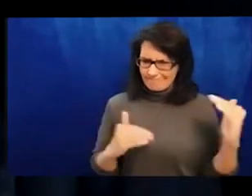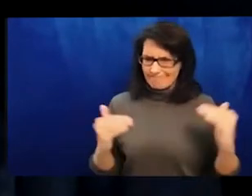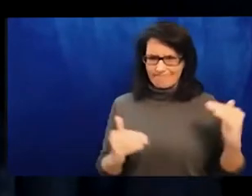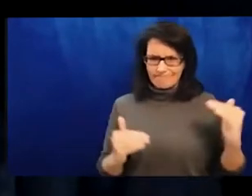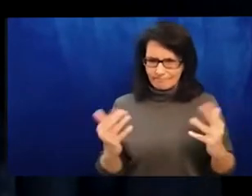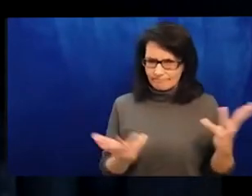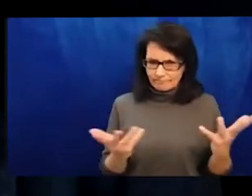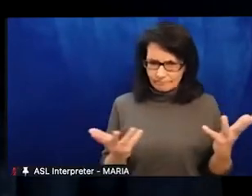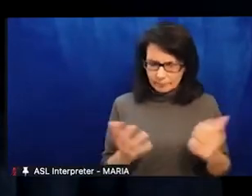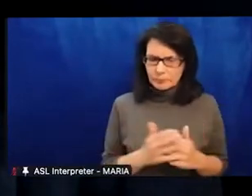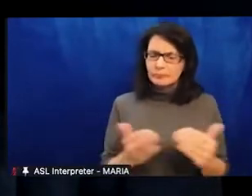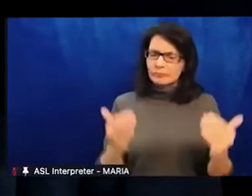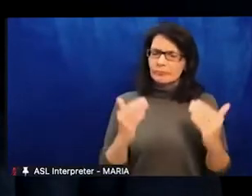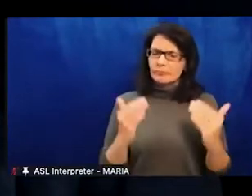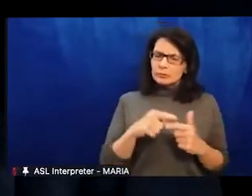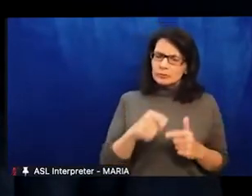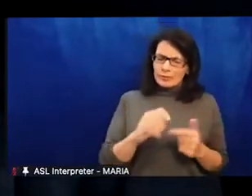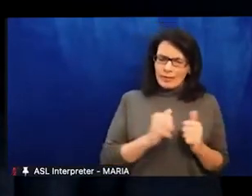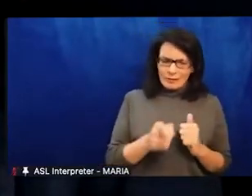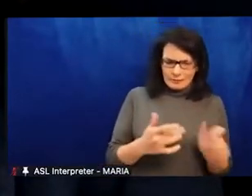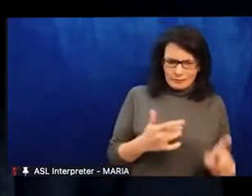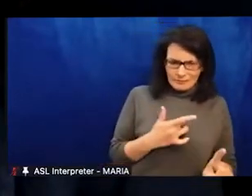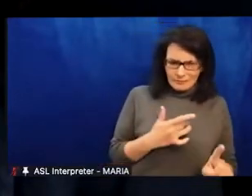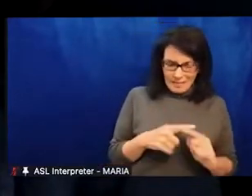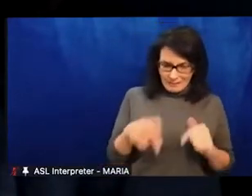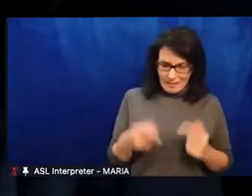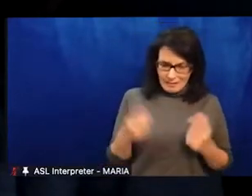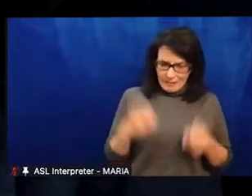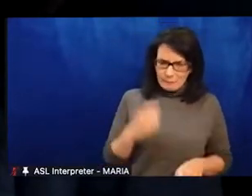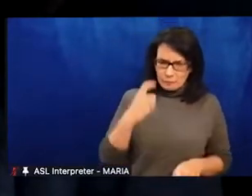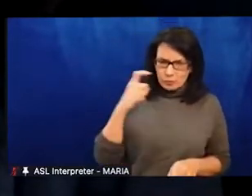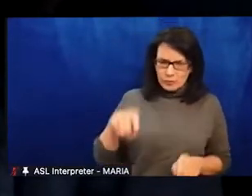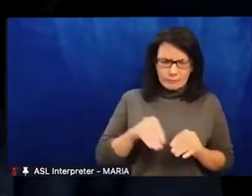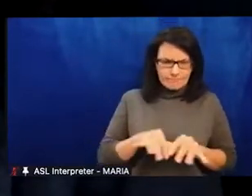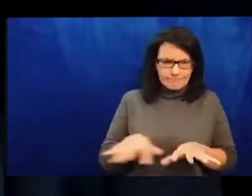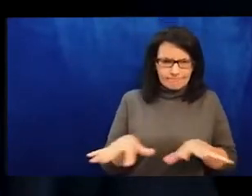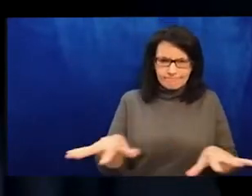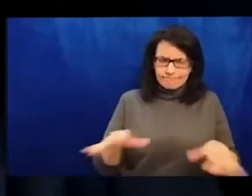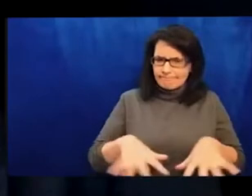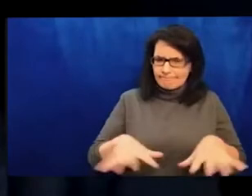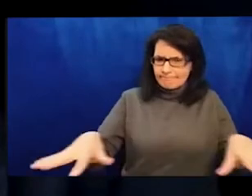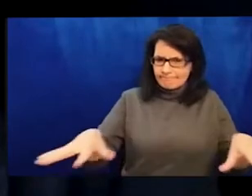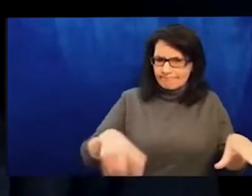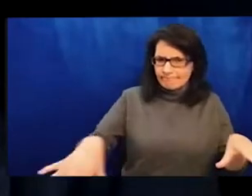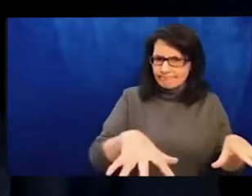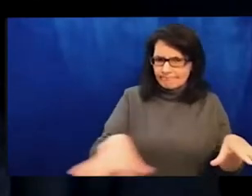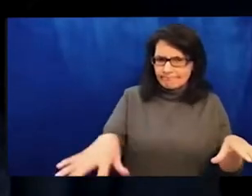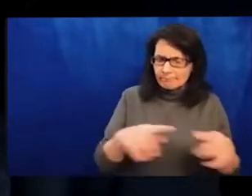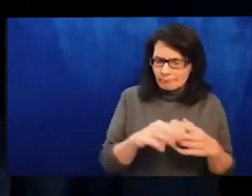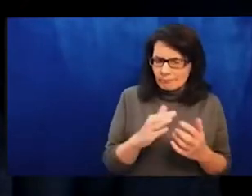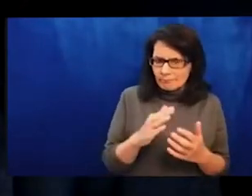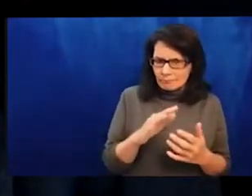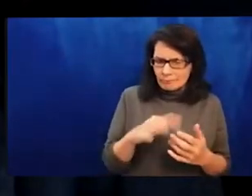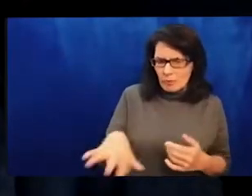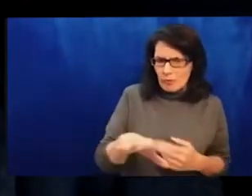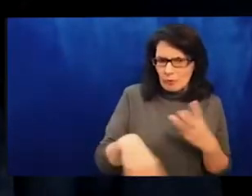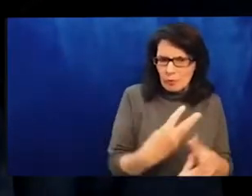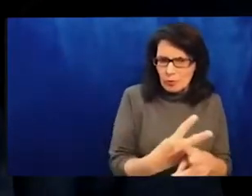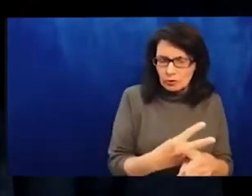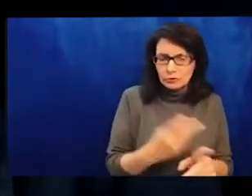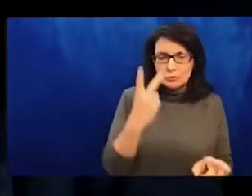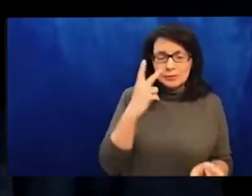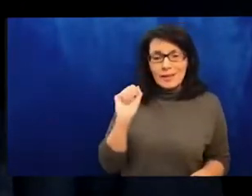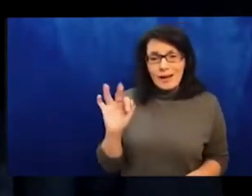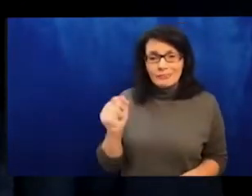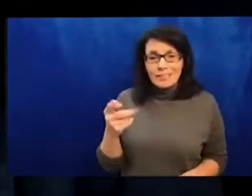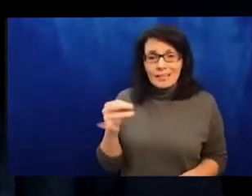responses feel right, necessary, and almost insufficient, if uneven, as Dia has pointed out. As